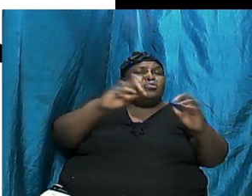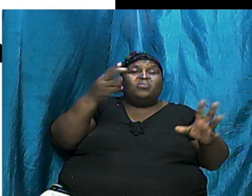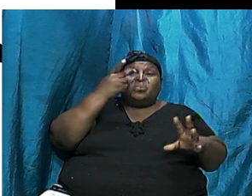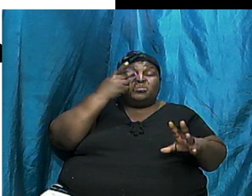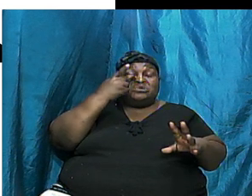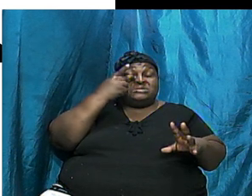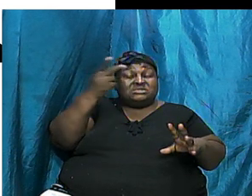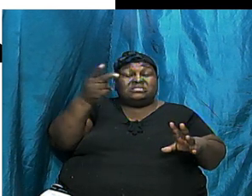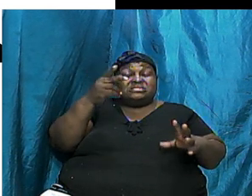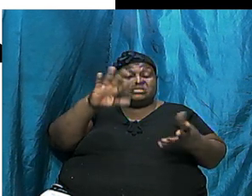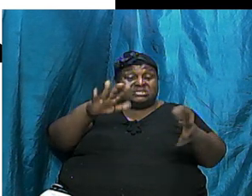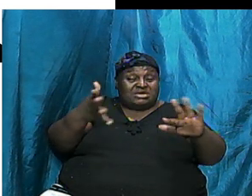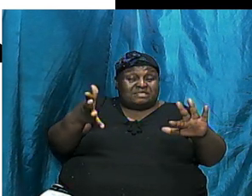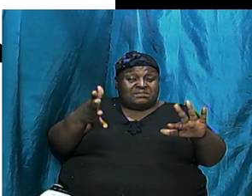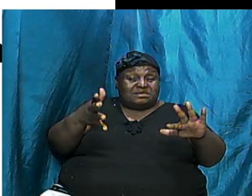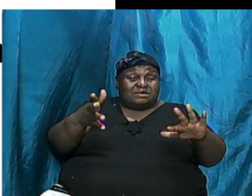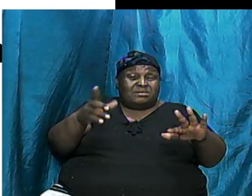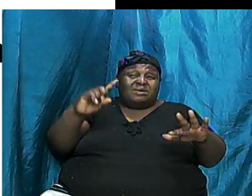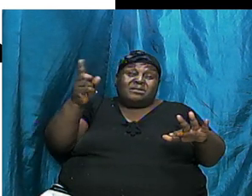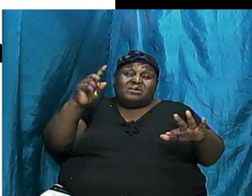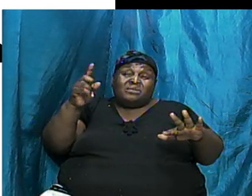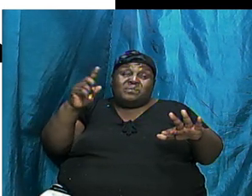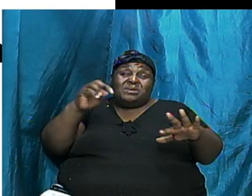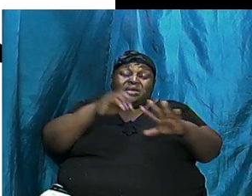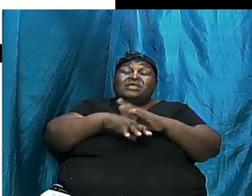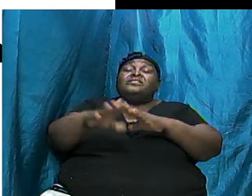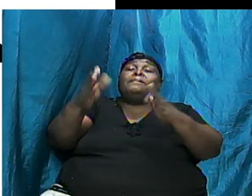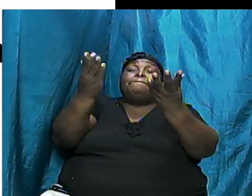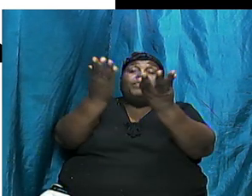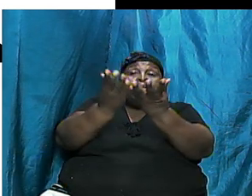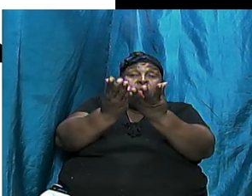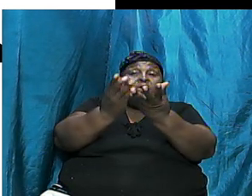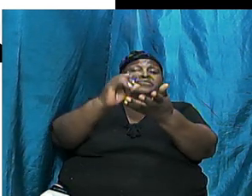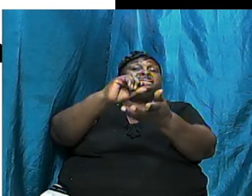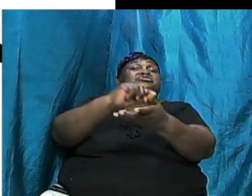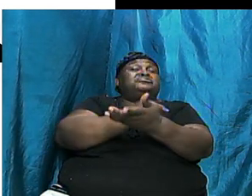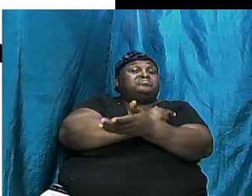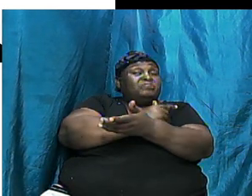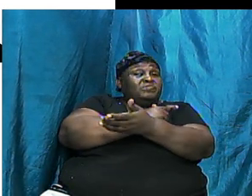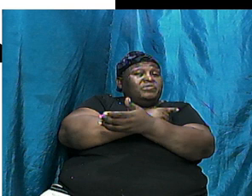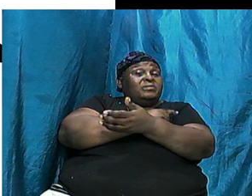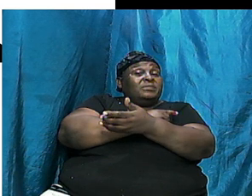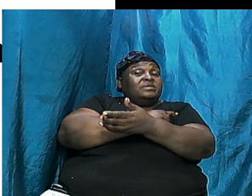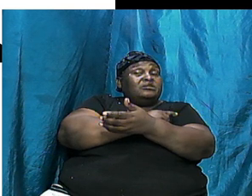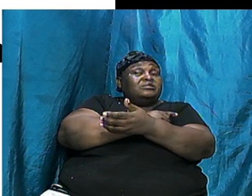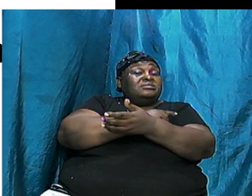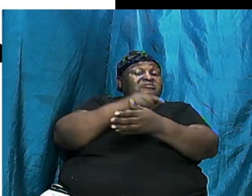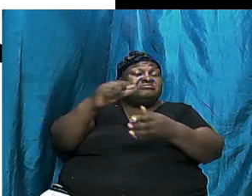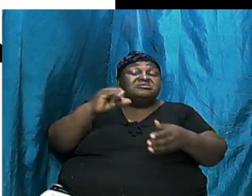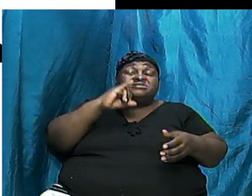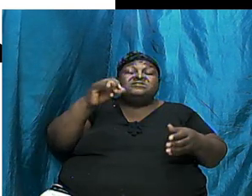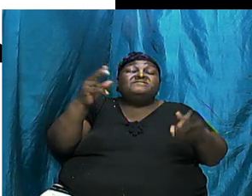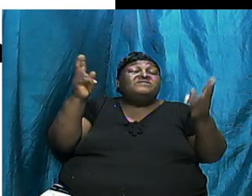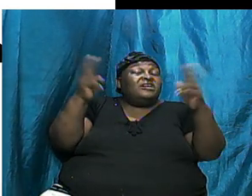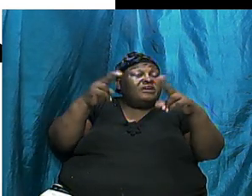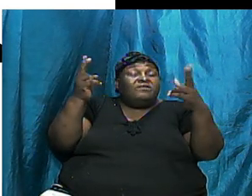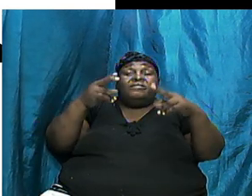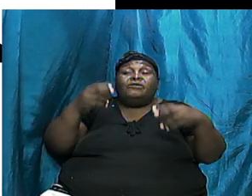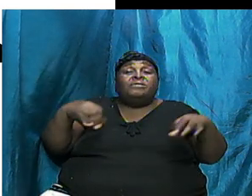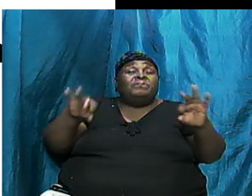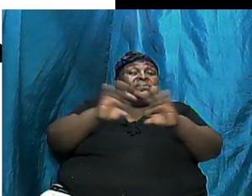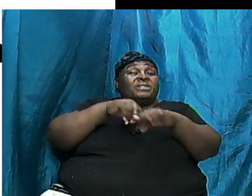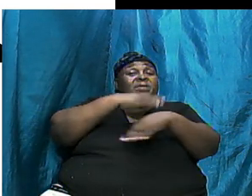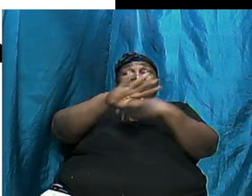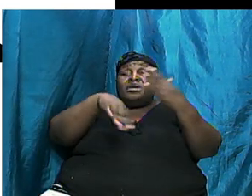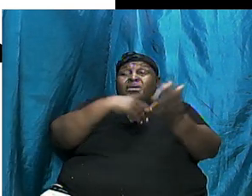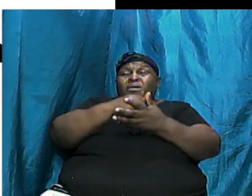brothers and sisters? In the book of Genesis. This is very significant. Because all men are to